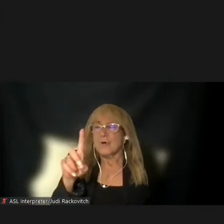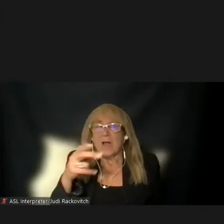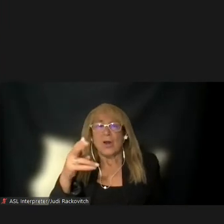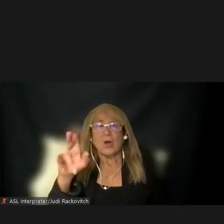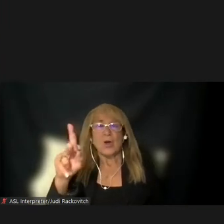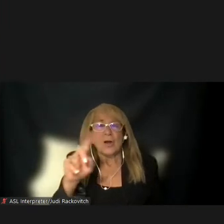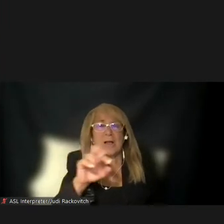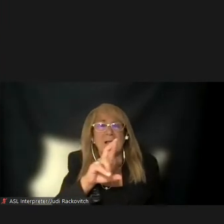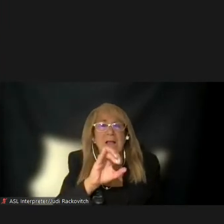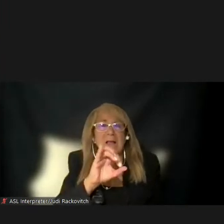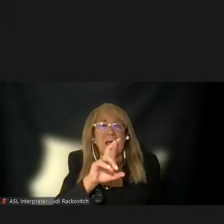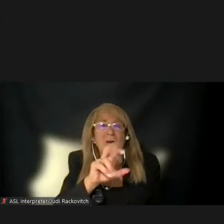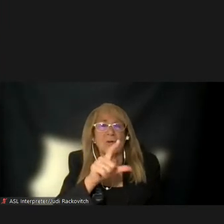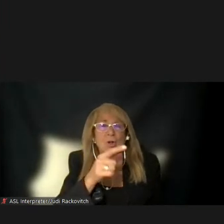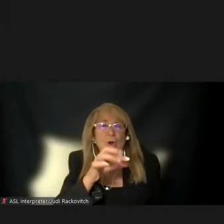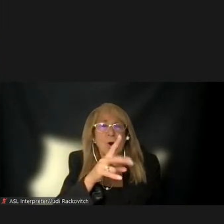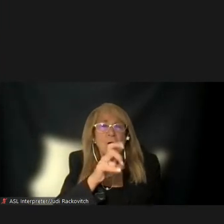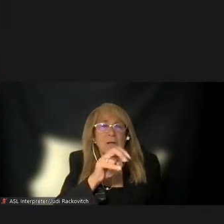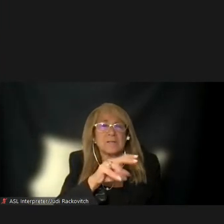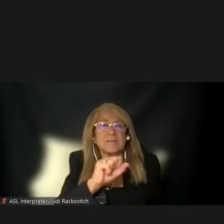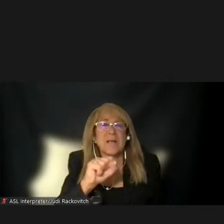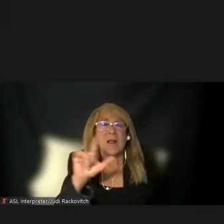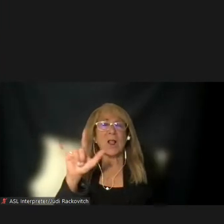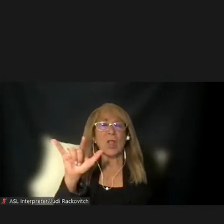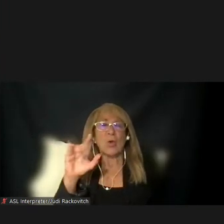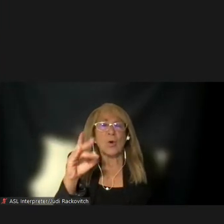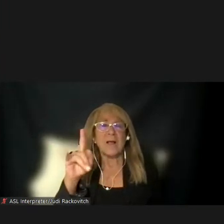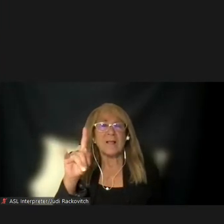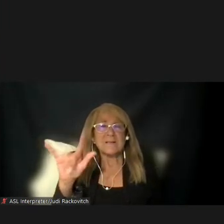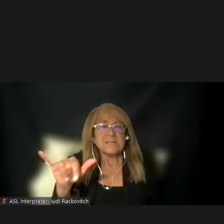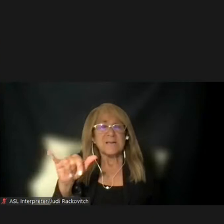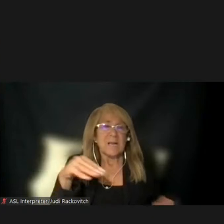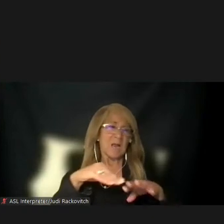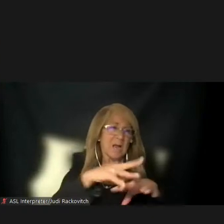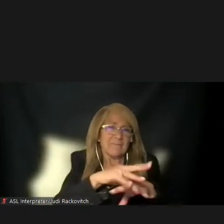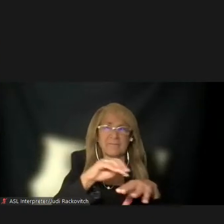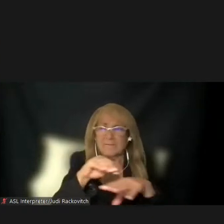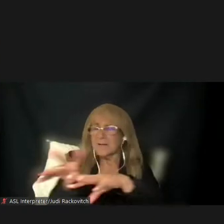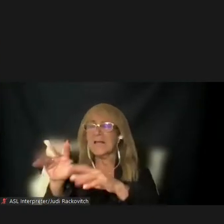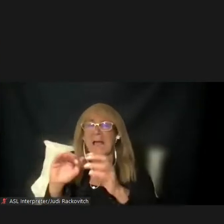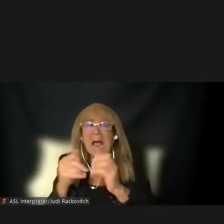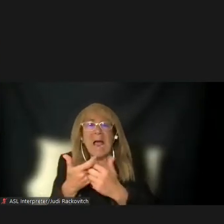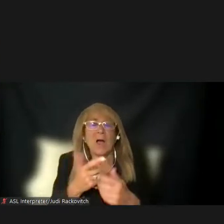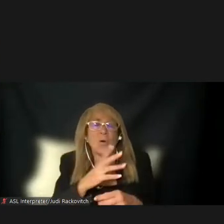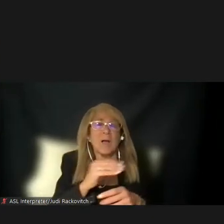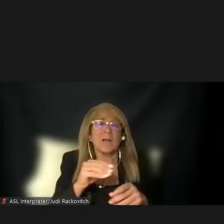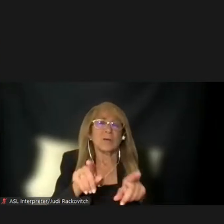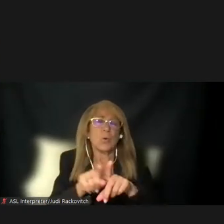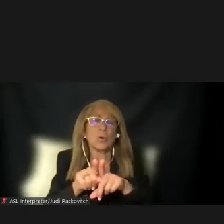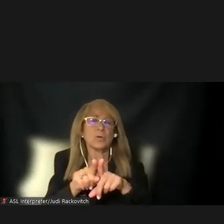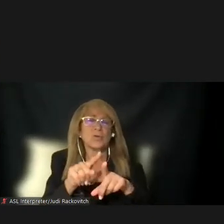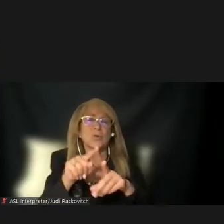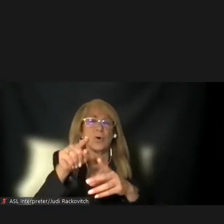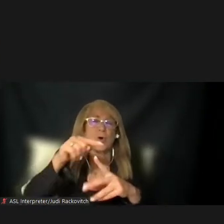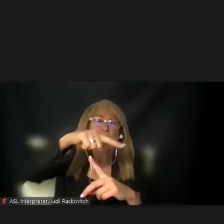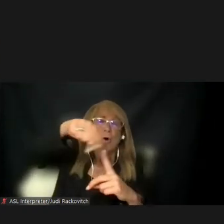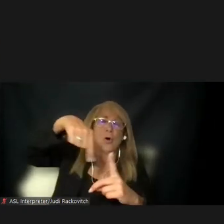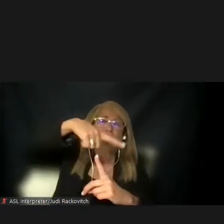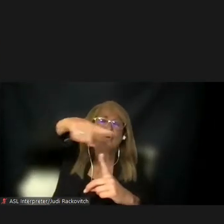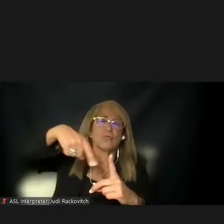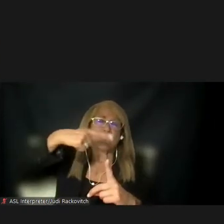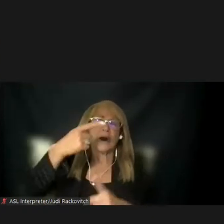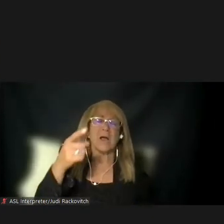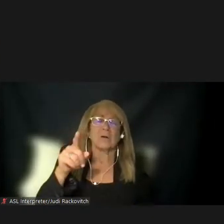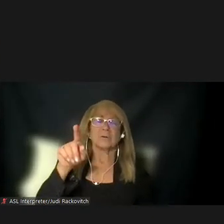justice populations are located. In terms of traffic that diverts around the Manhattan Central Business District to avoid tolls, some drivers